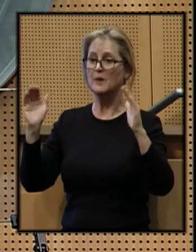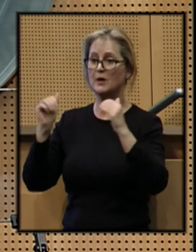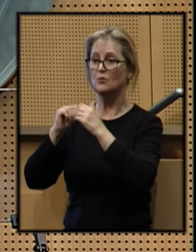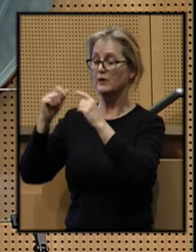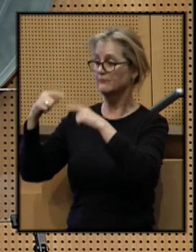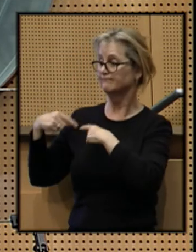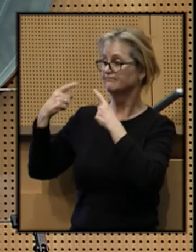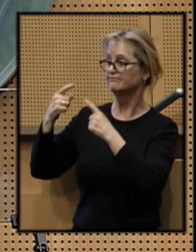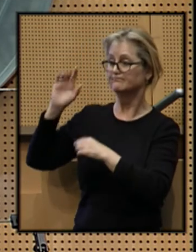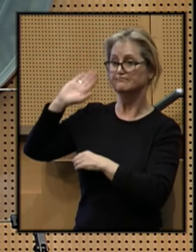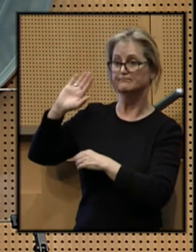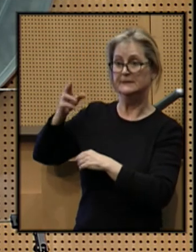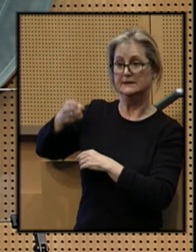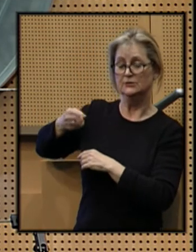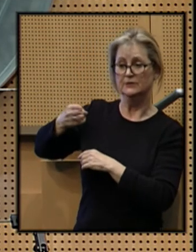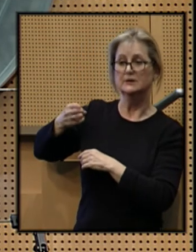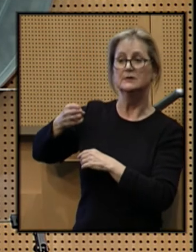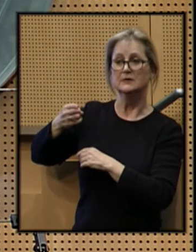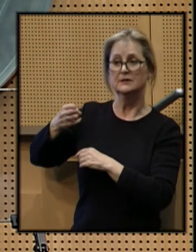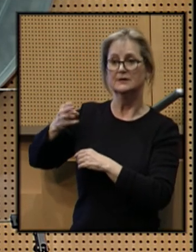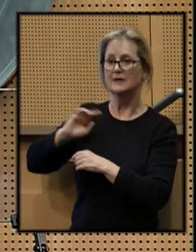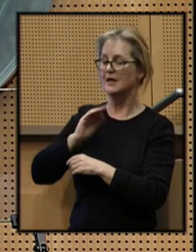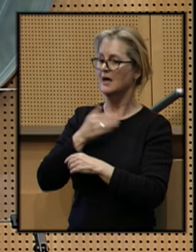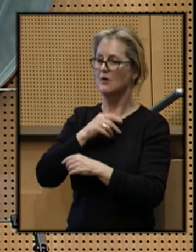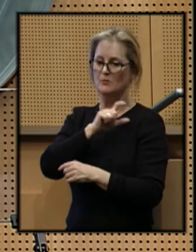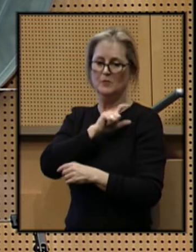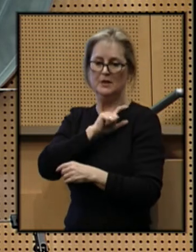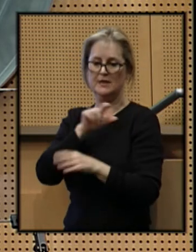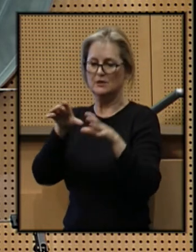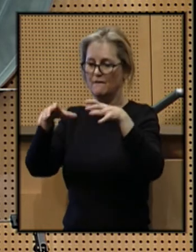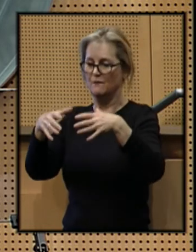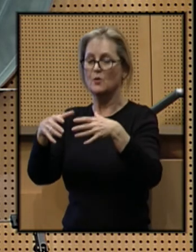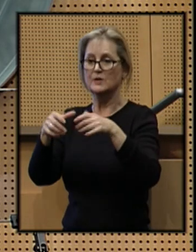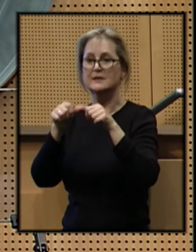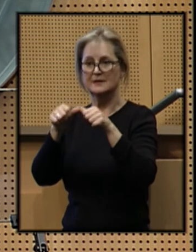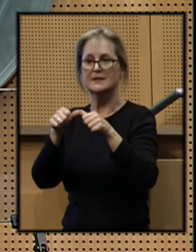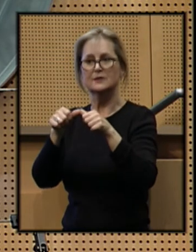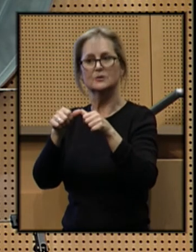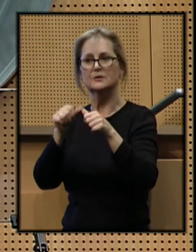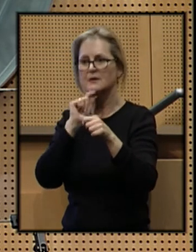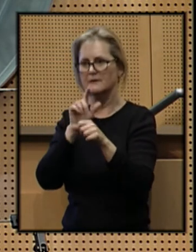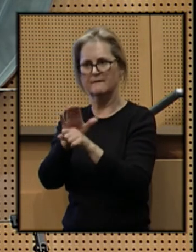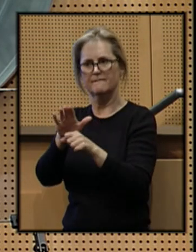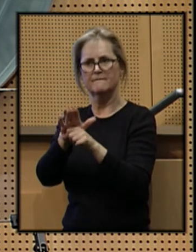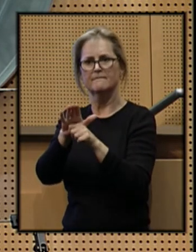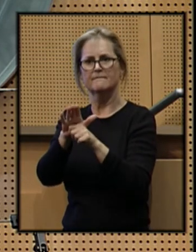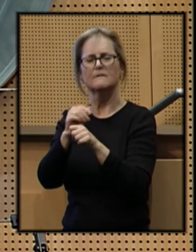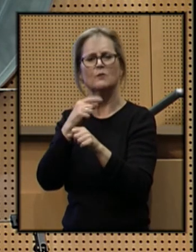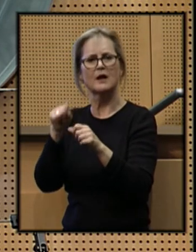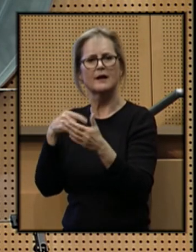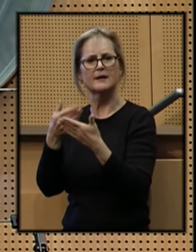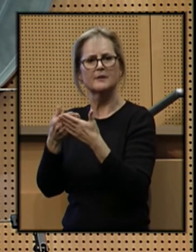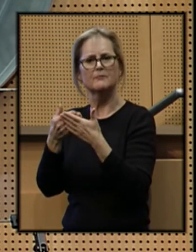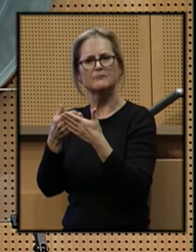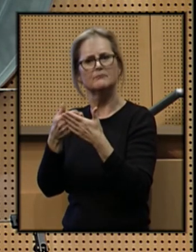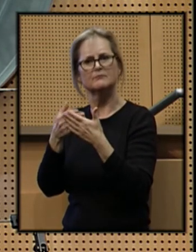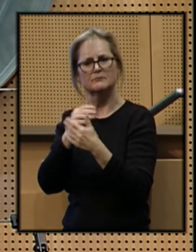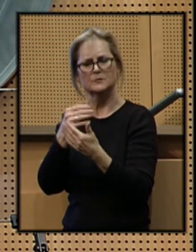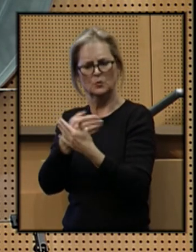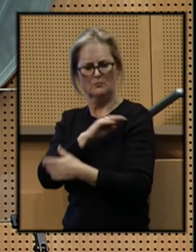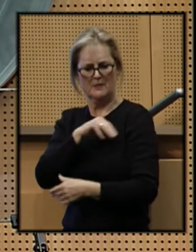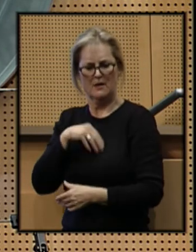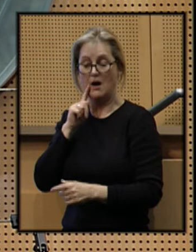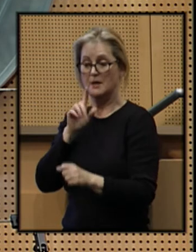ever been in its history, our police force is still strained. When I came to office, I